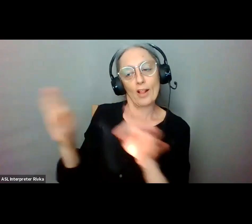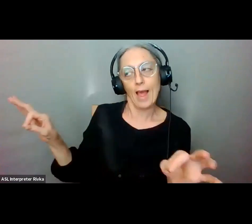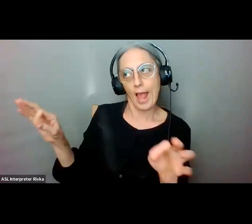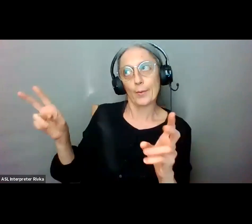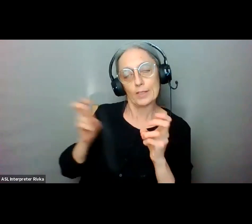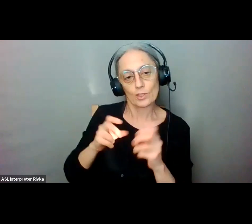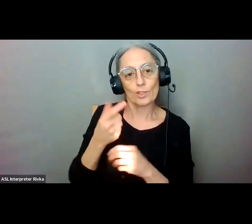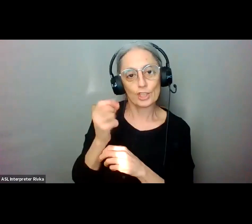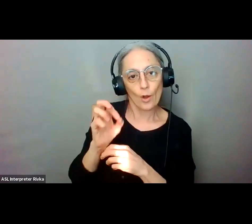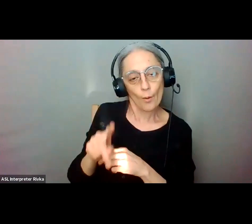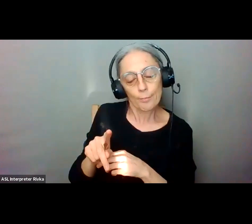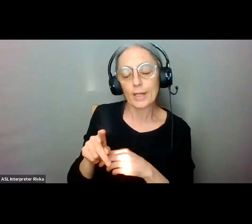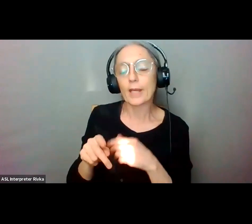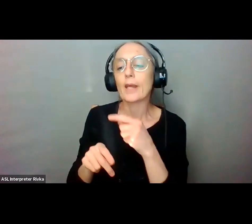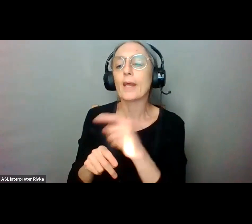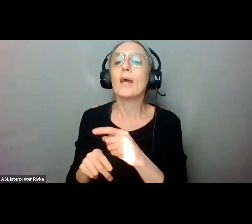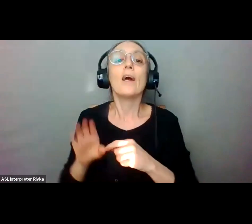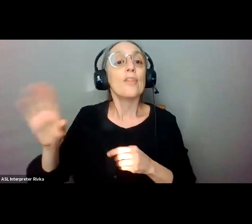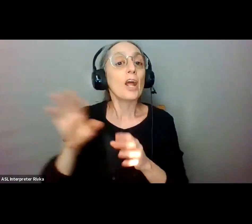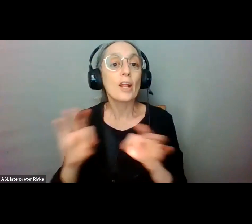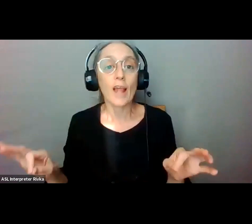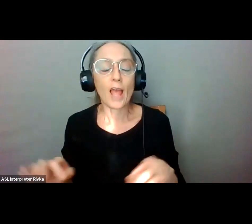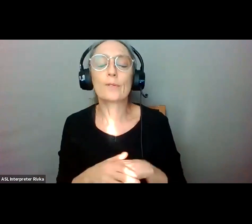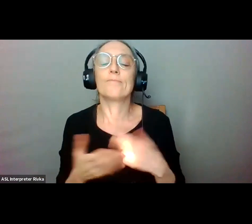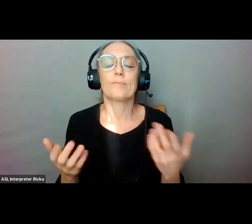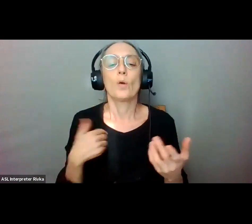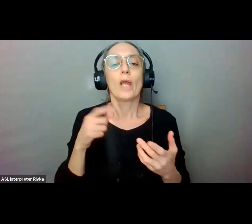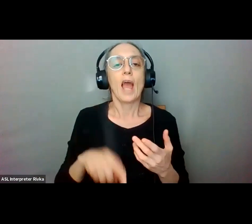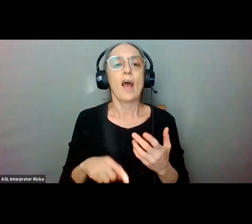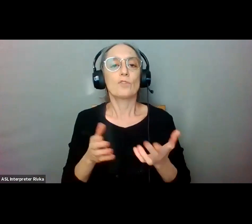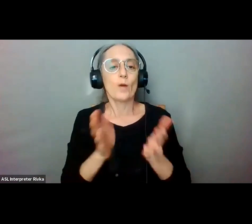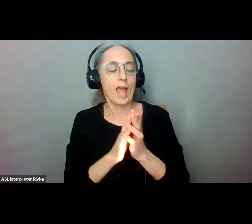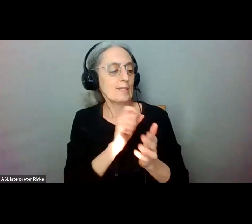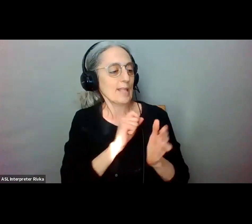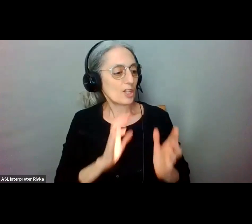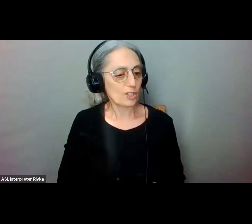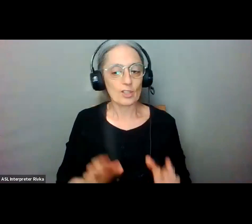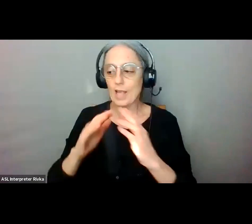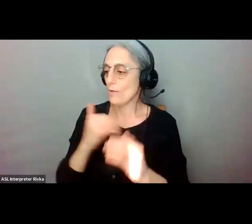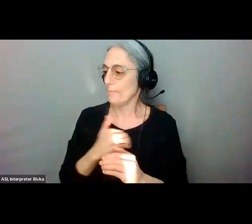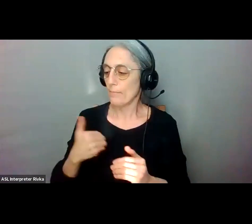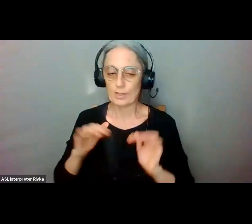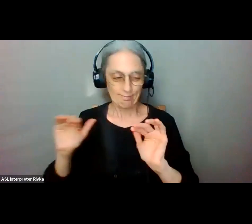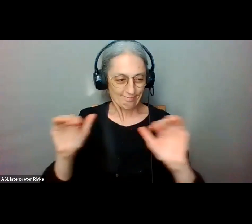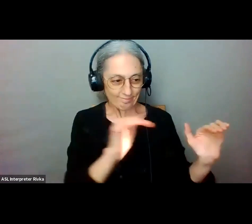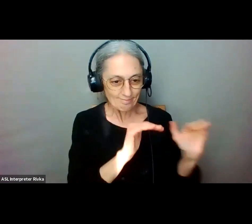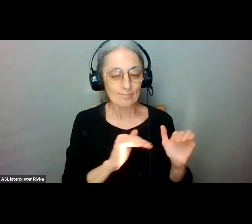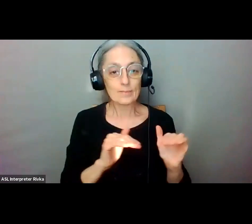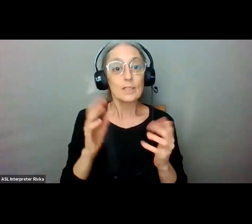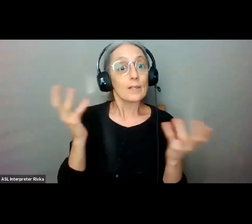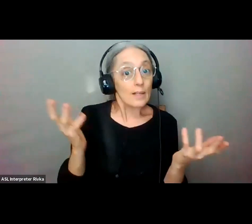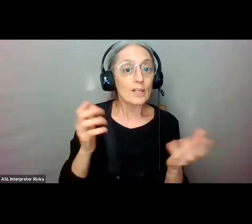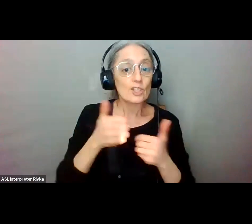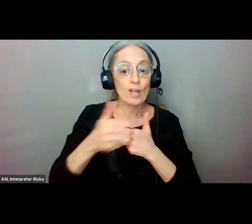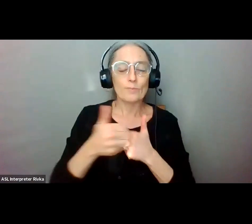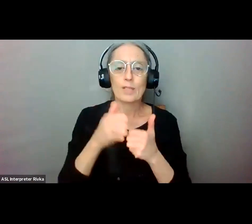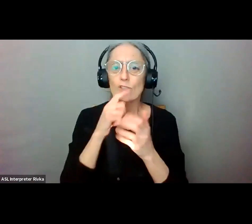have to be doing is going to our senators and house members and also saying transit is every bit as important